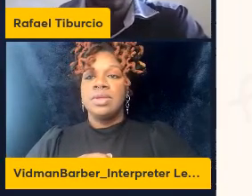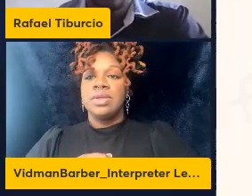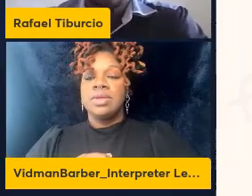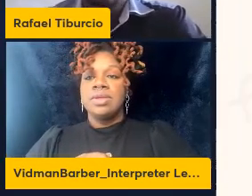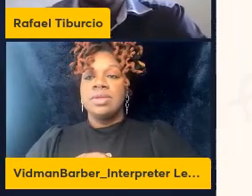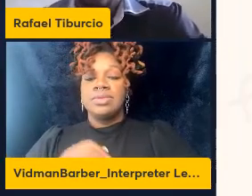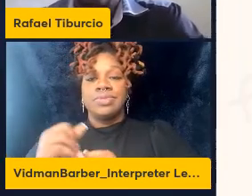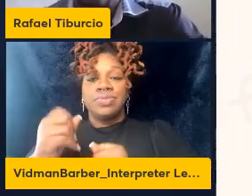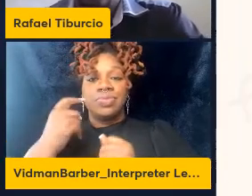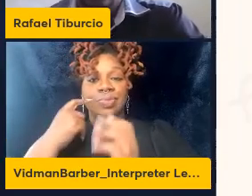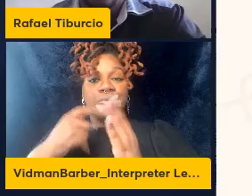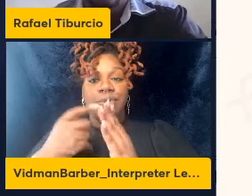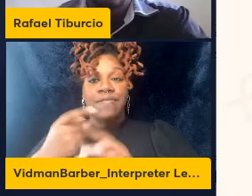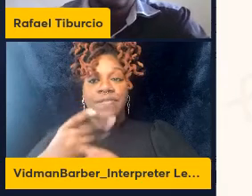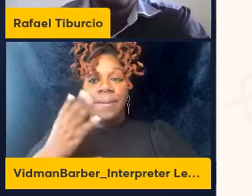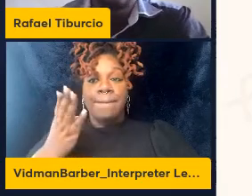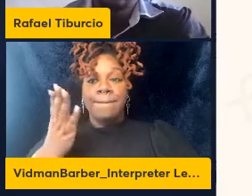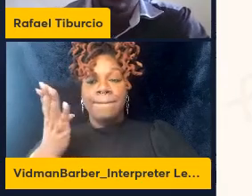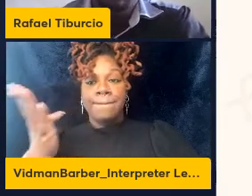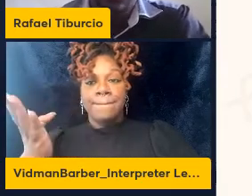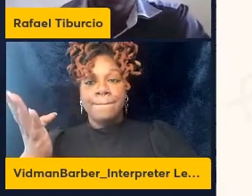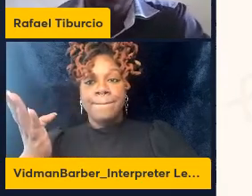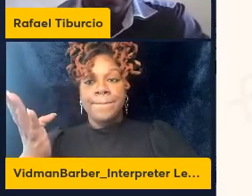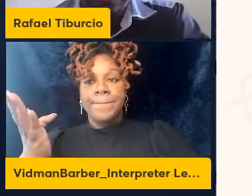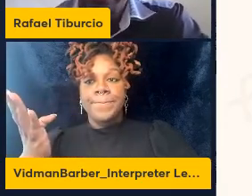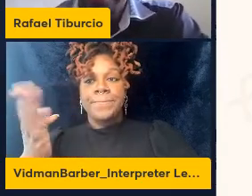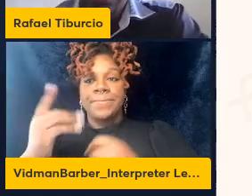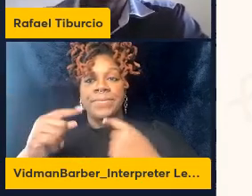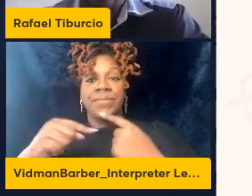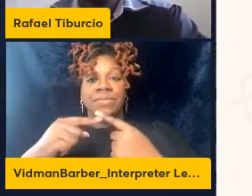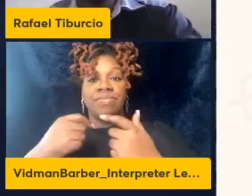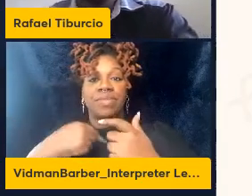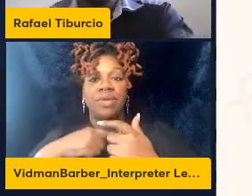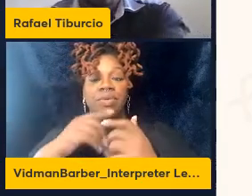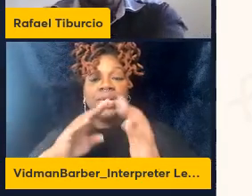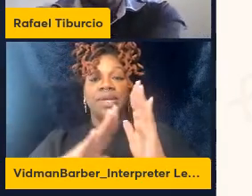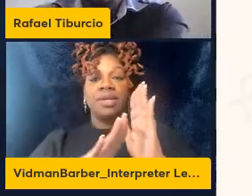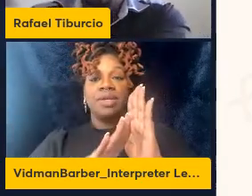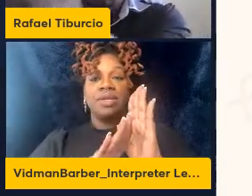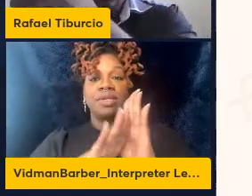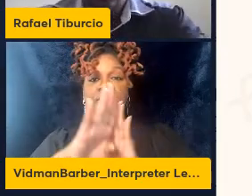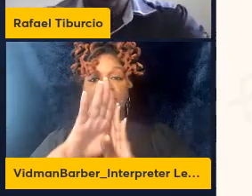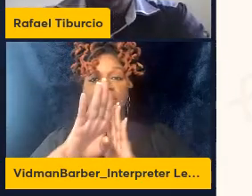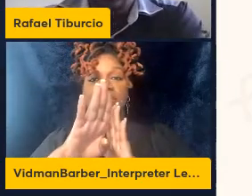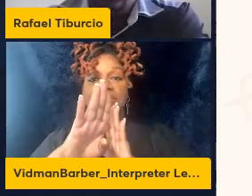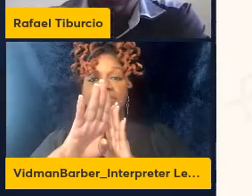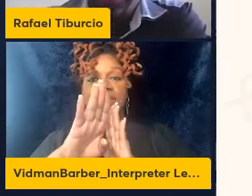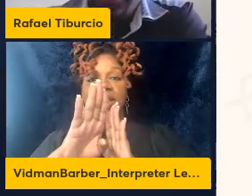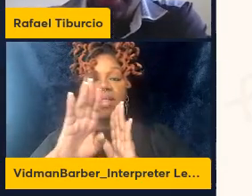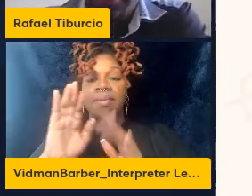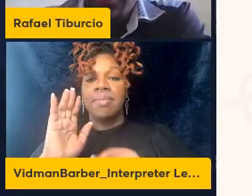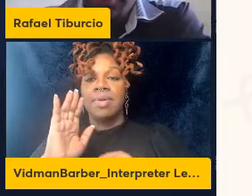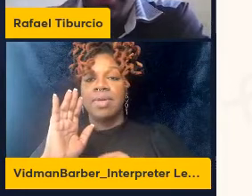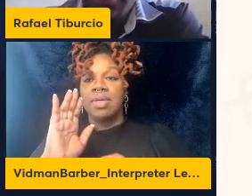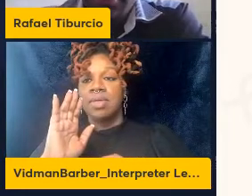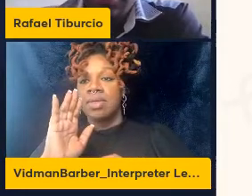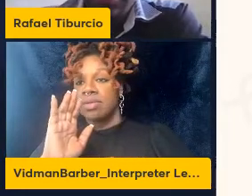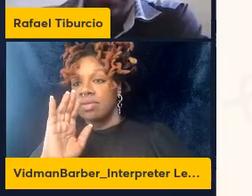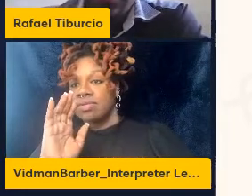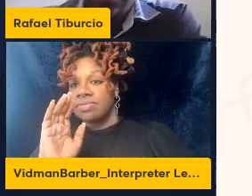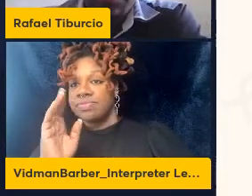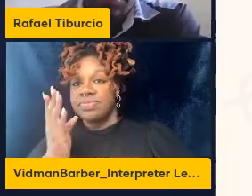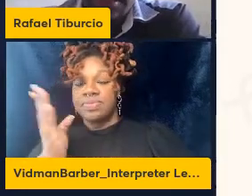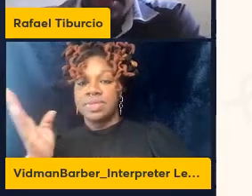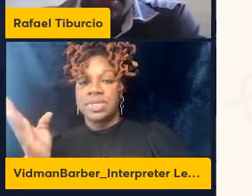from here is that when we develop our multi logistical regression model we can see